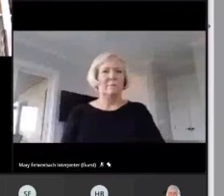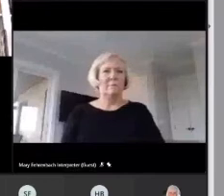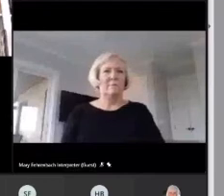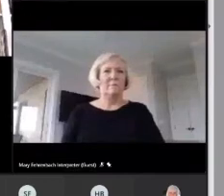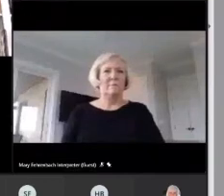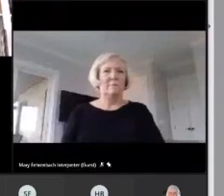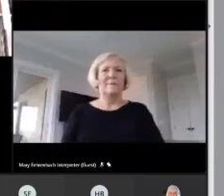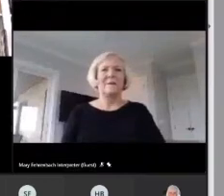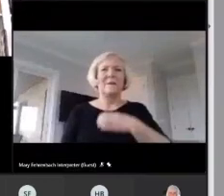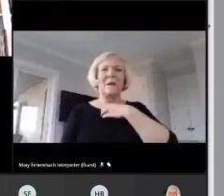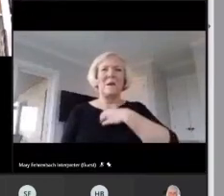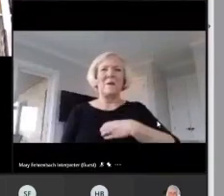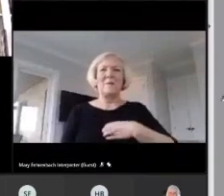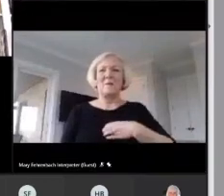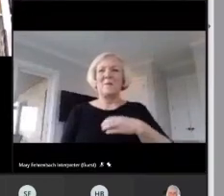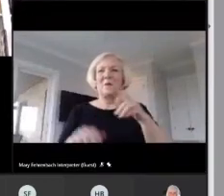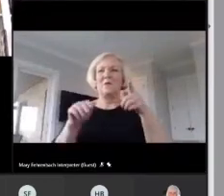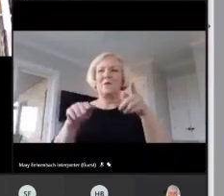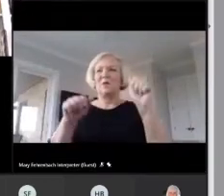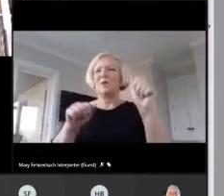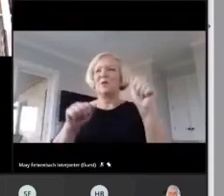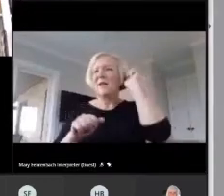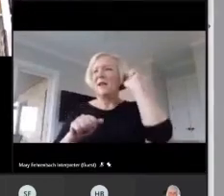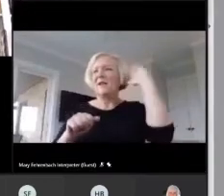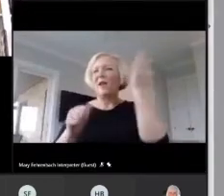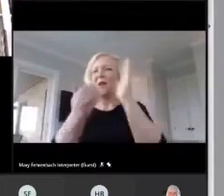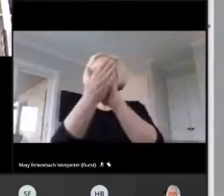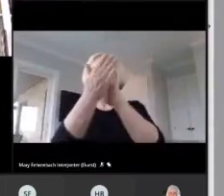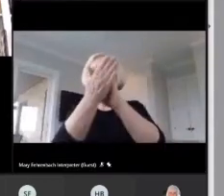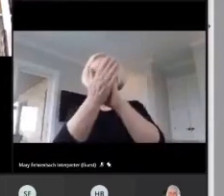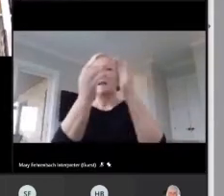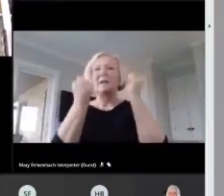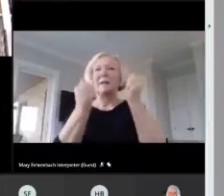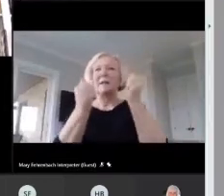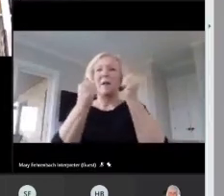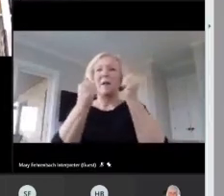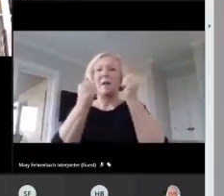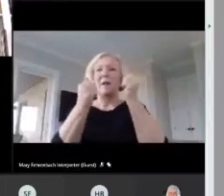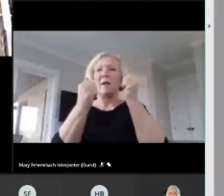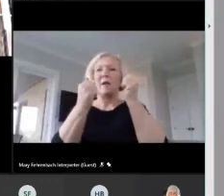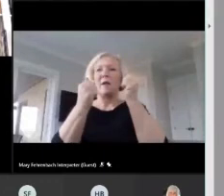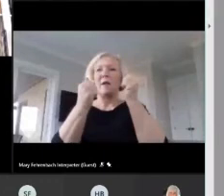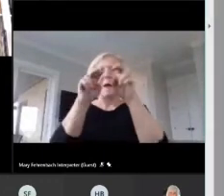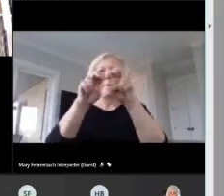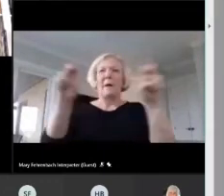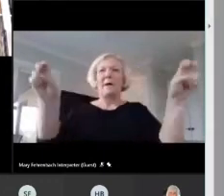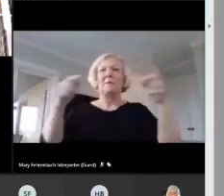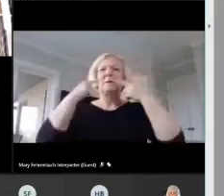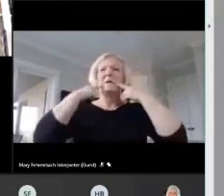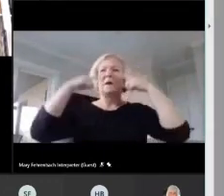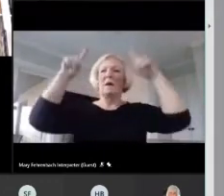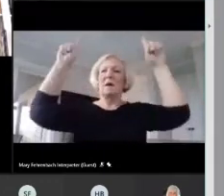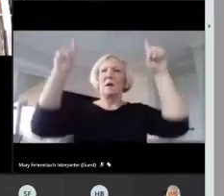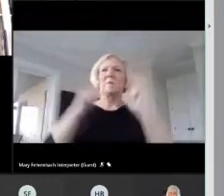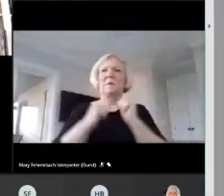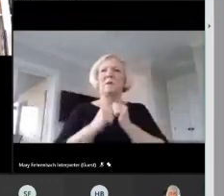We will now move to our panel on accomplished NBCTs who are also accomplished leaders in education.